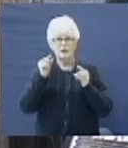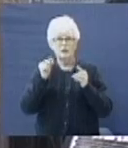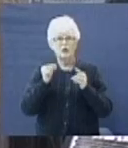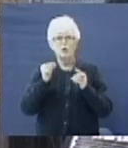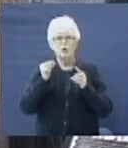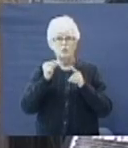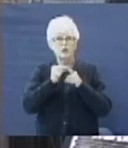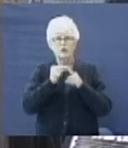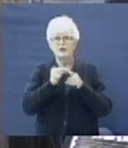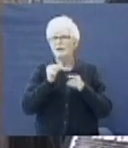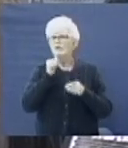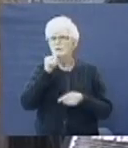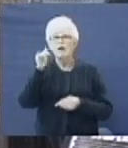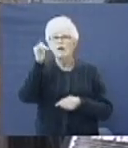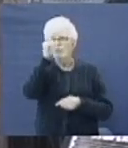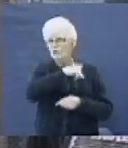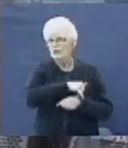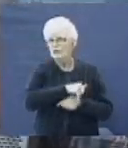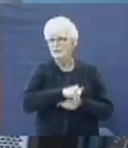Foolish.